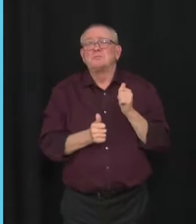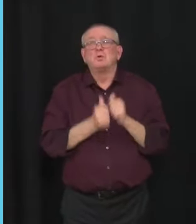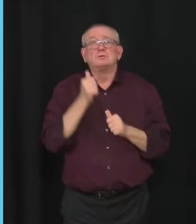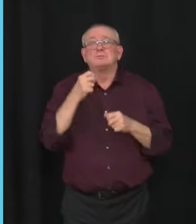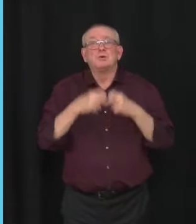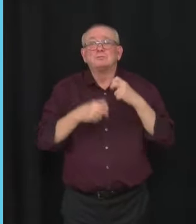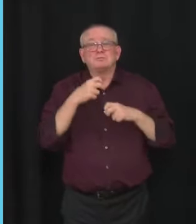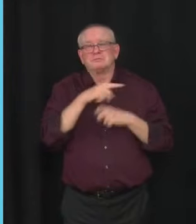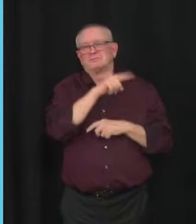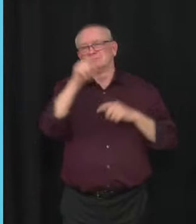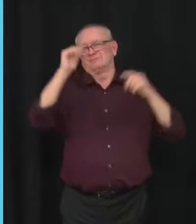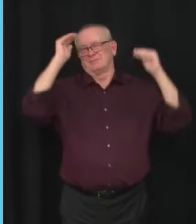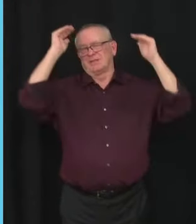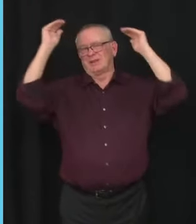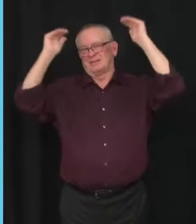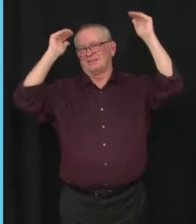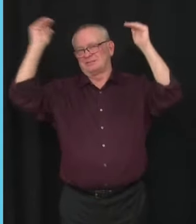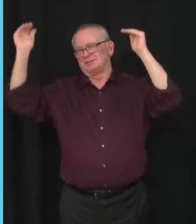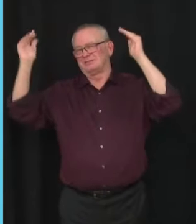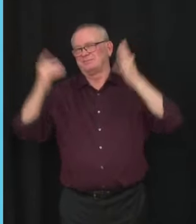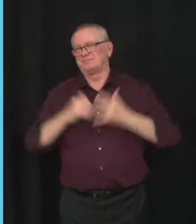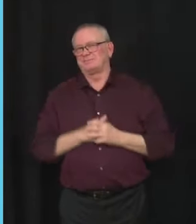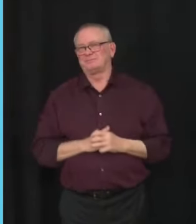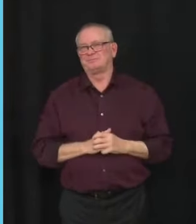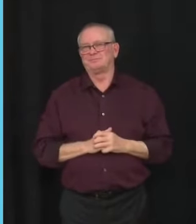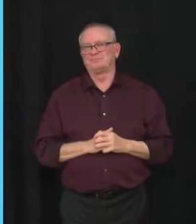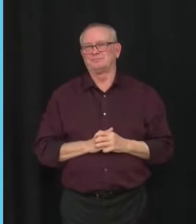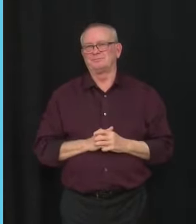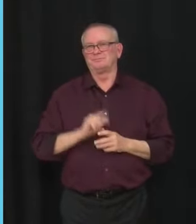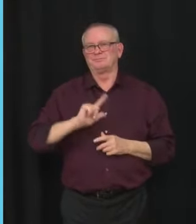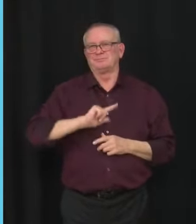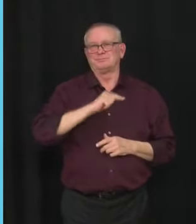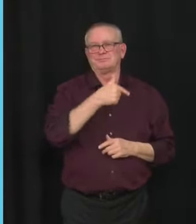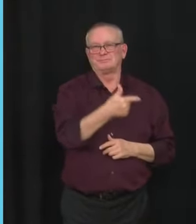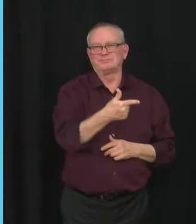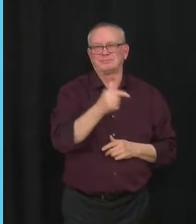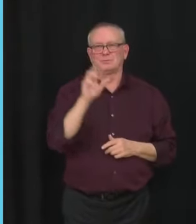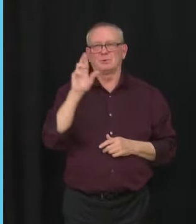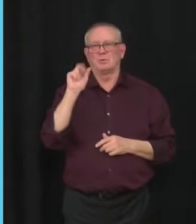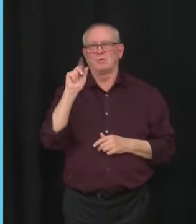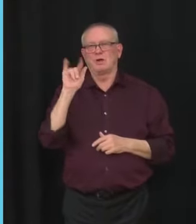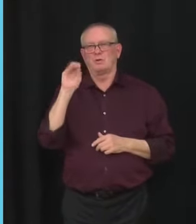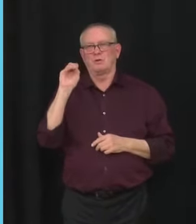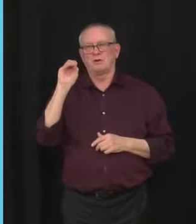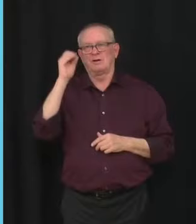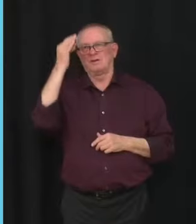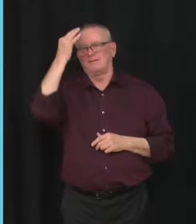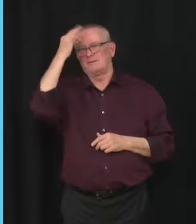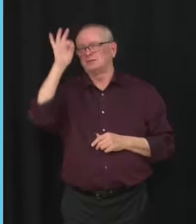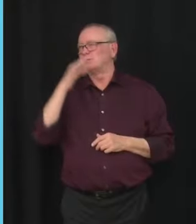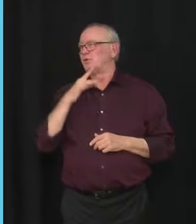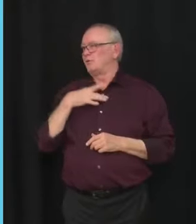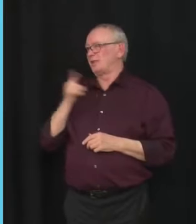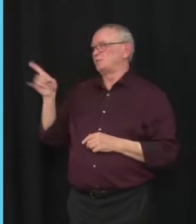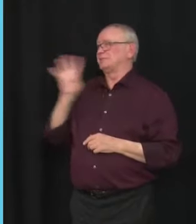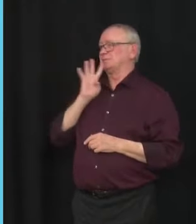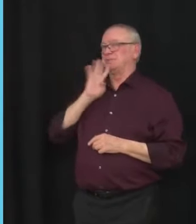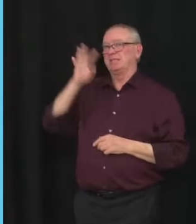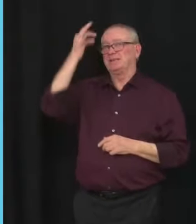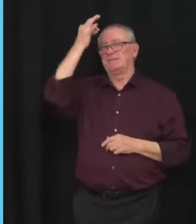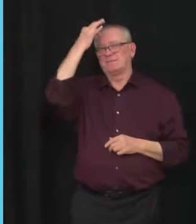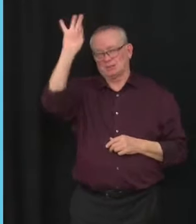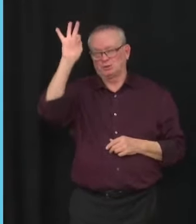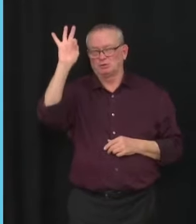Hi. Audrey Neveux, Radio-Canada. I'd actually like to hear you in French on what you just said.-ce que ne mine pas en fait le but du